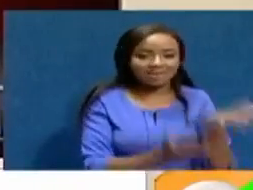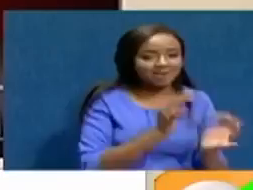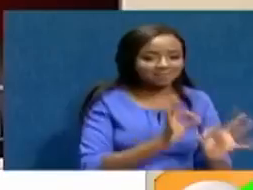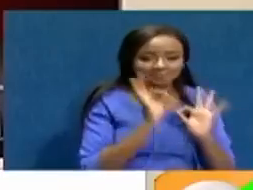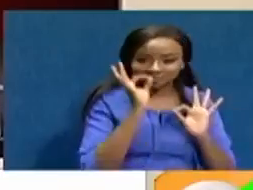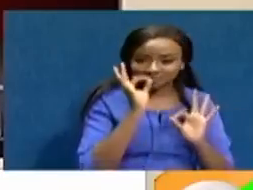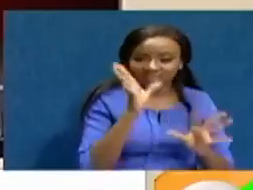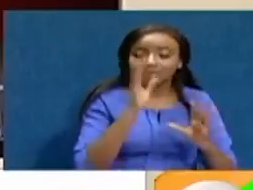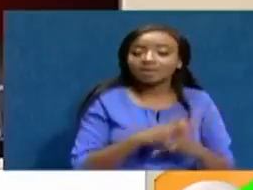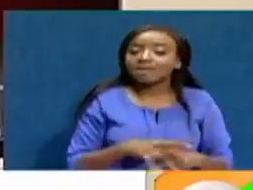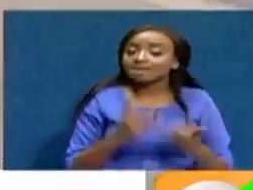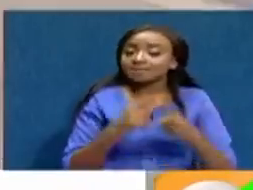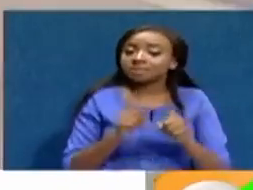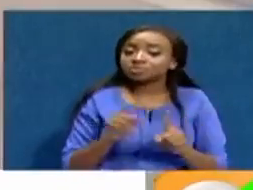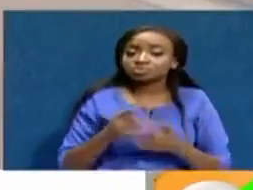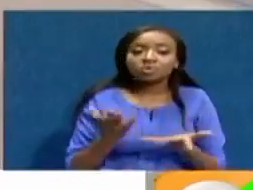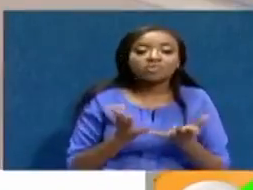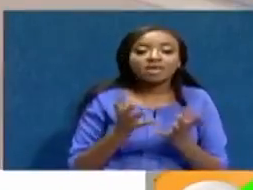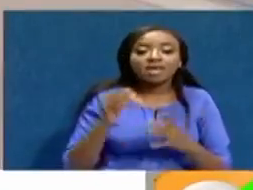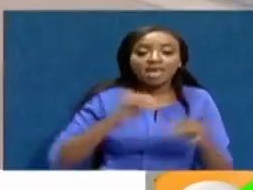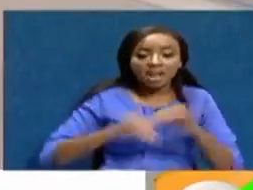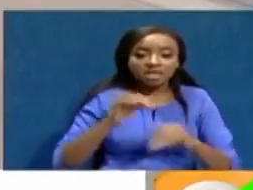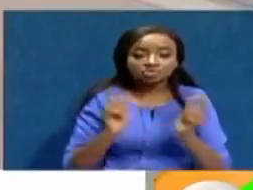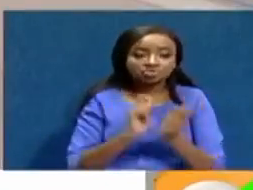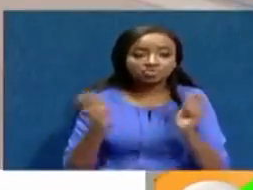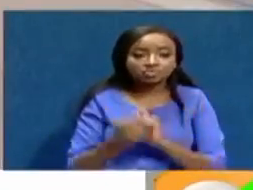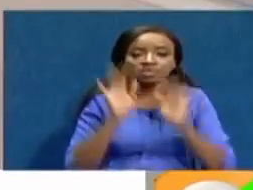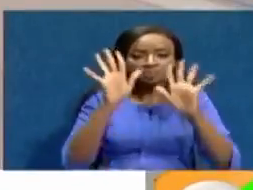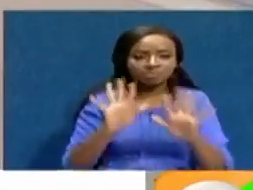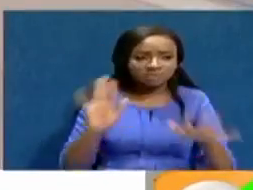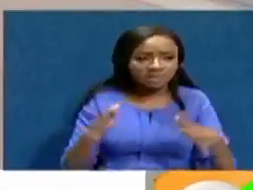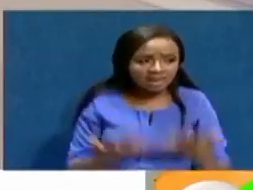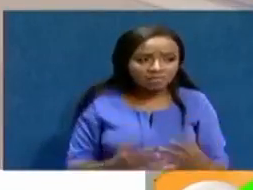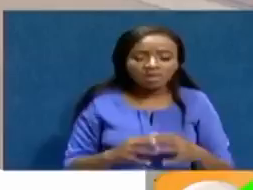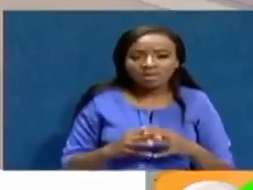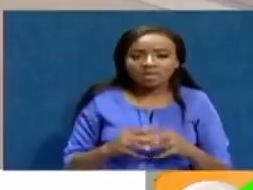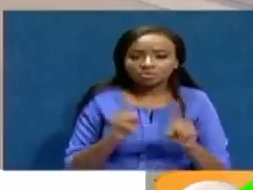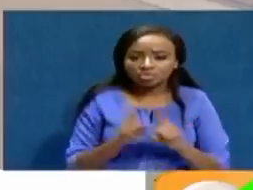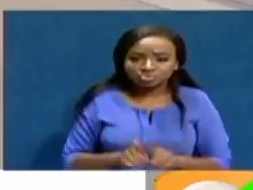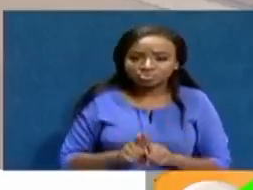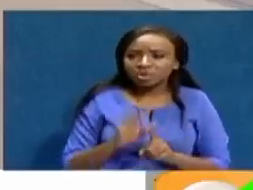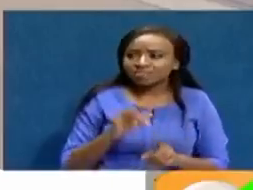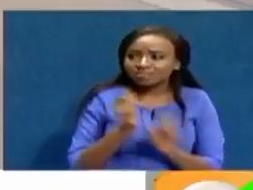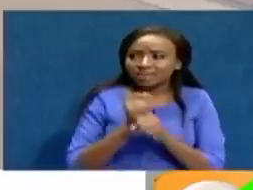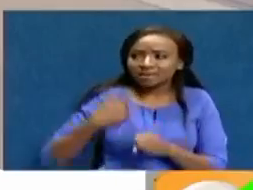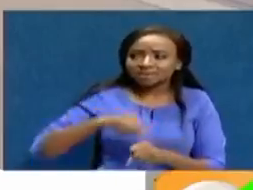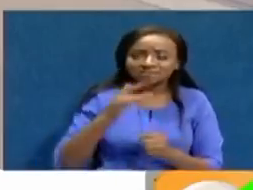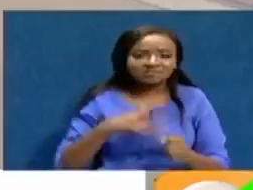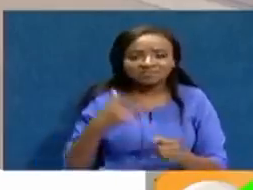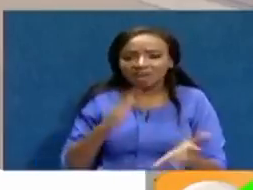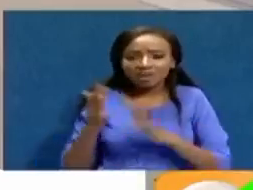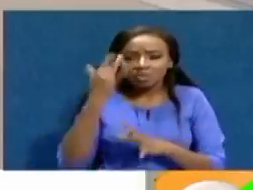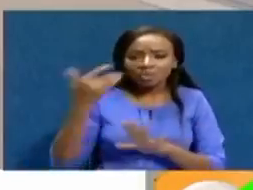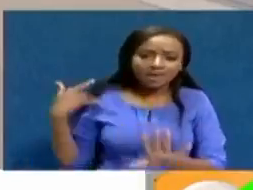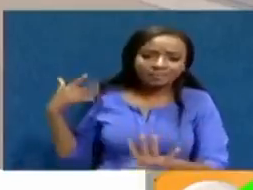the electoral reforms that we're talking about in general, how important are they? And do you see some sort of prominence here? Because the way we manage our elections